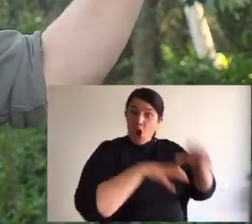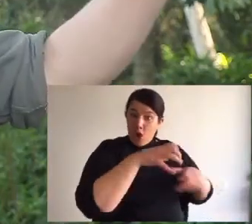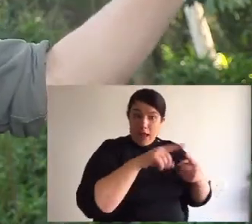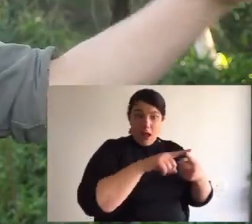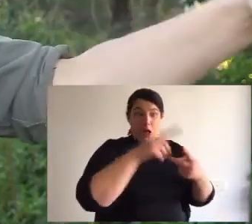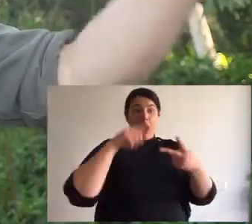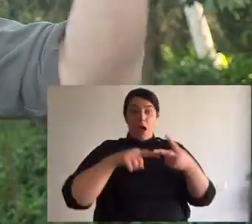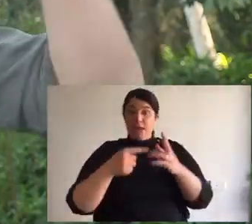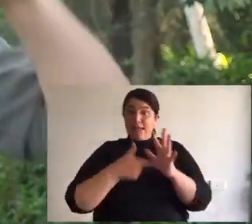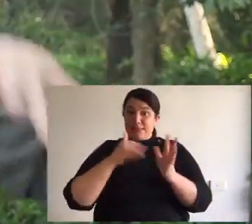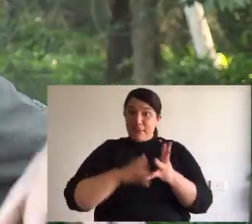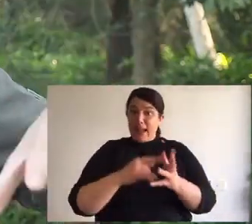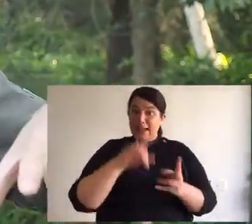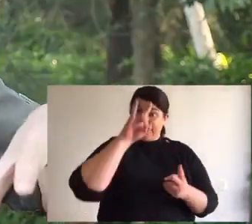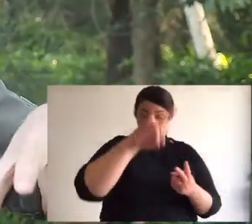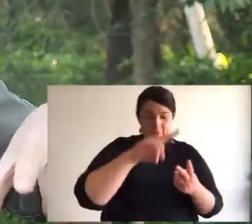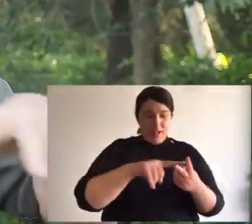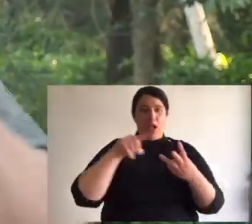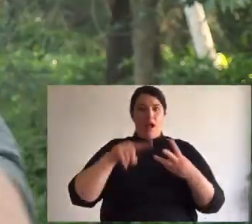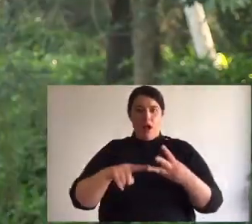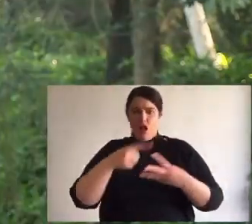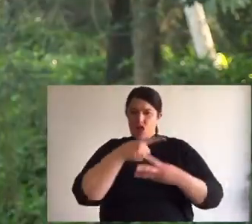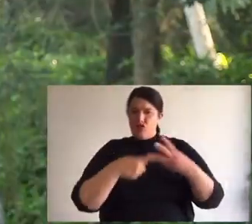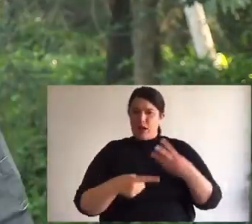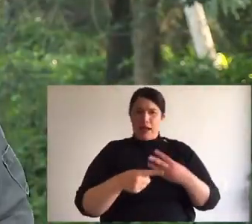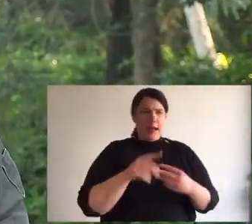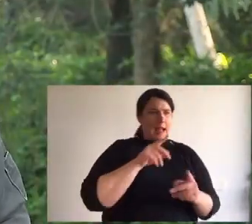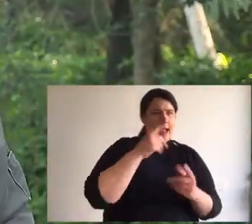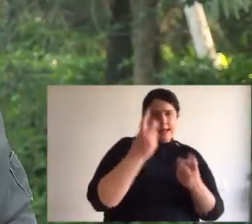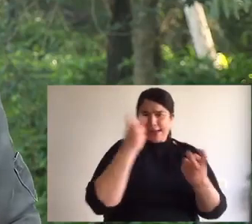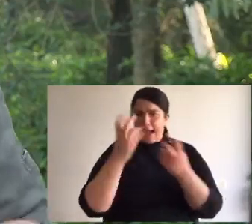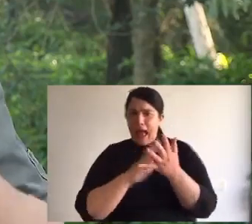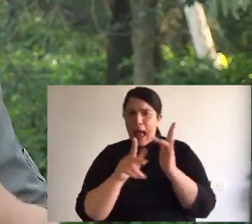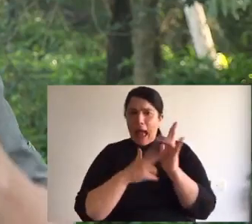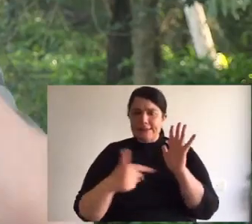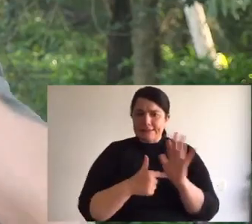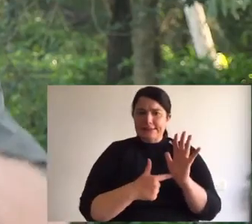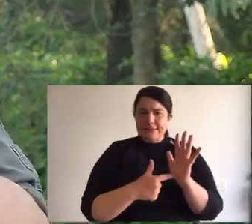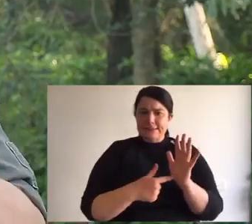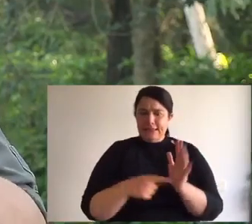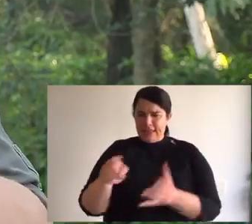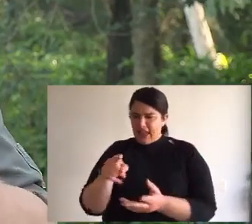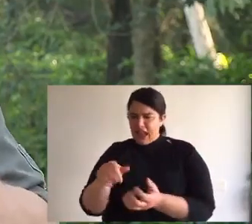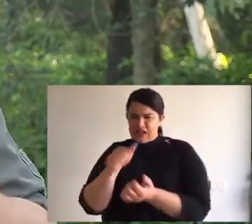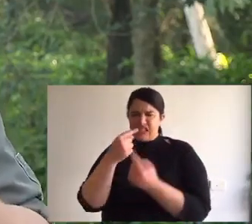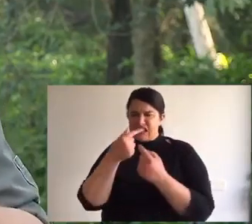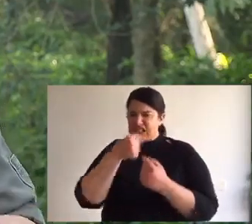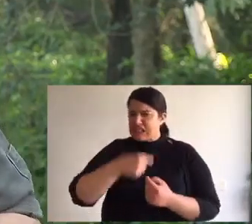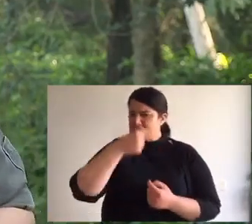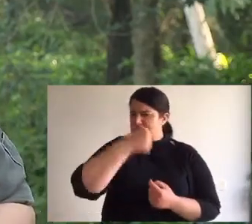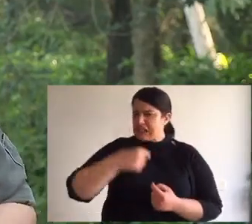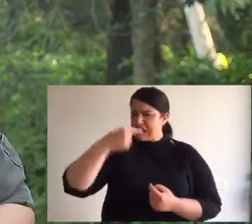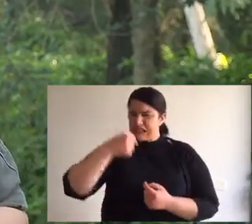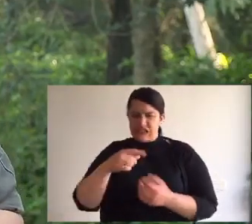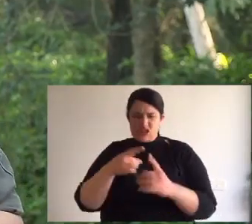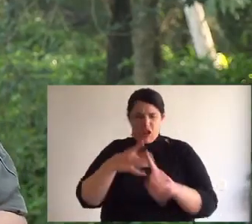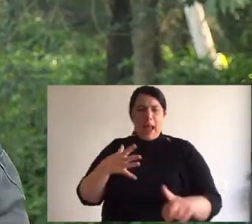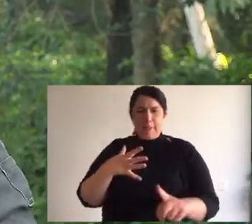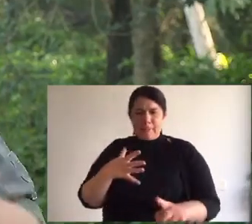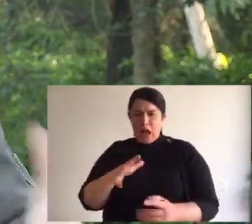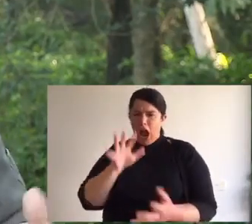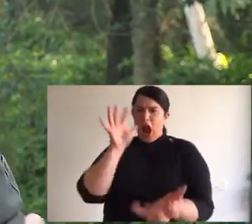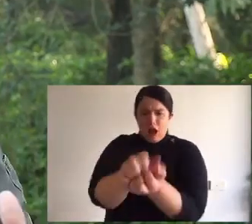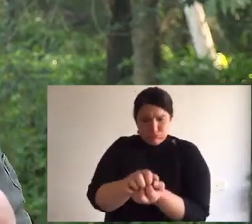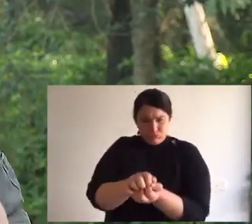the Tasmanian tiger and then the Tasmanian devil and then the spot tail quoll. Now they use their really strong muscular jaw, sharp teeth